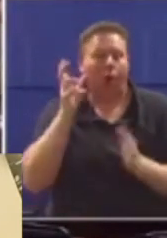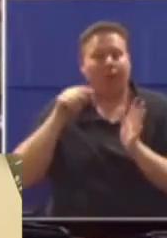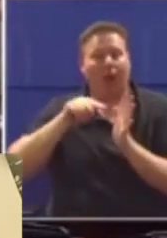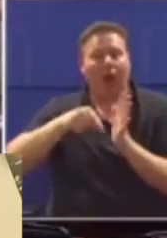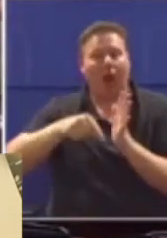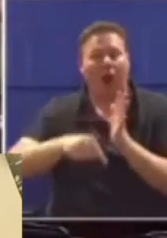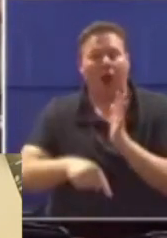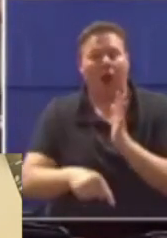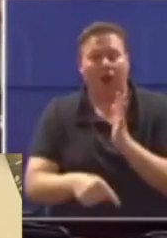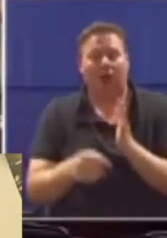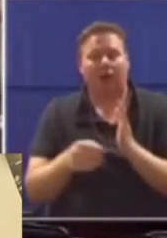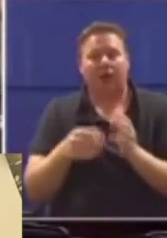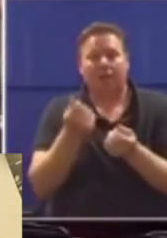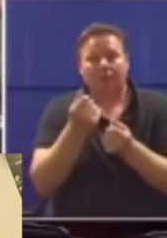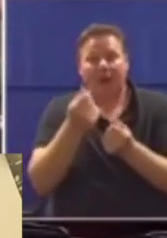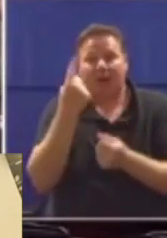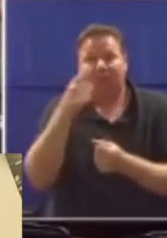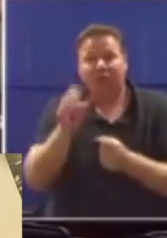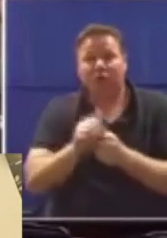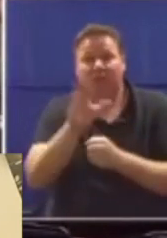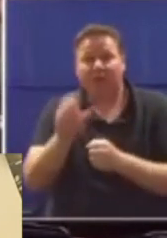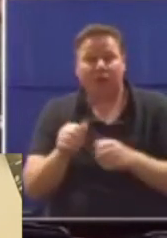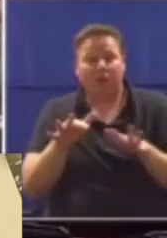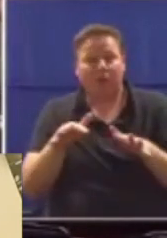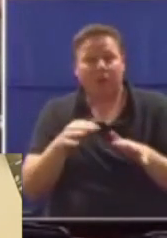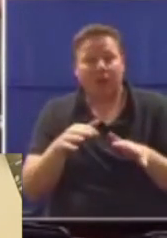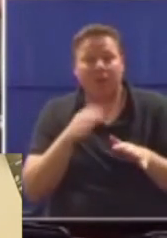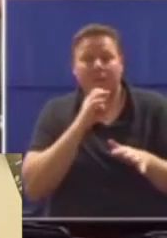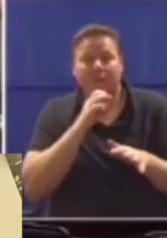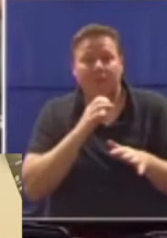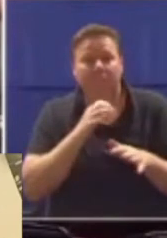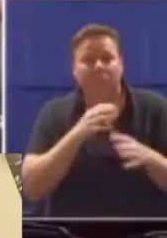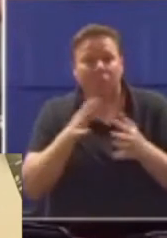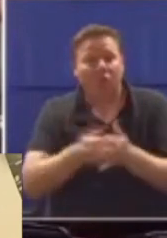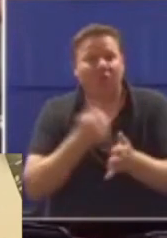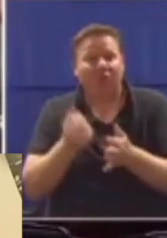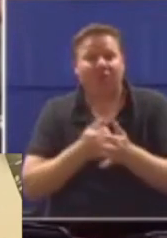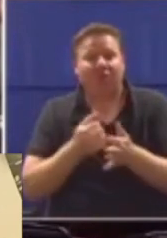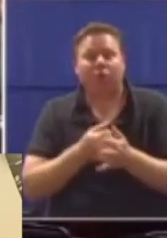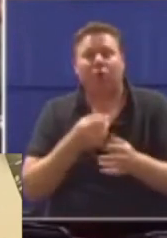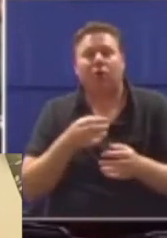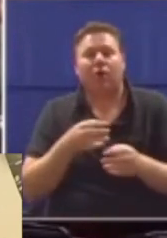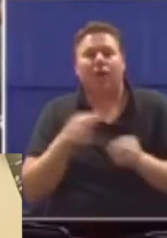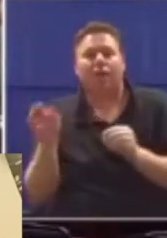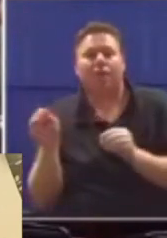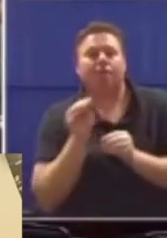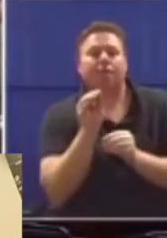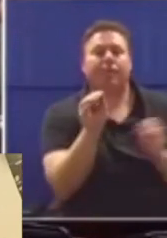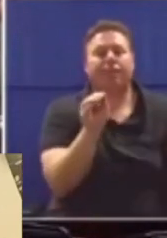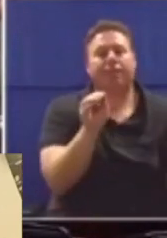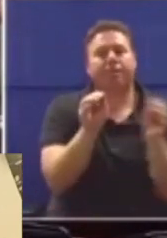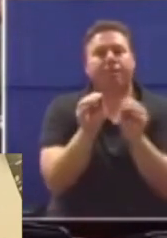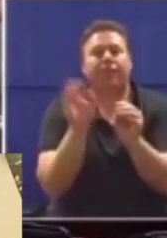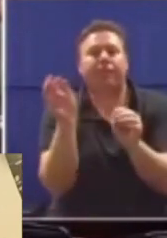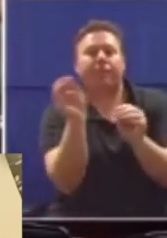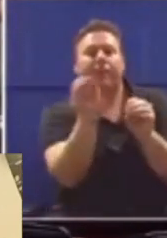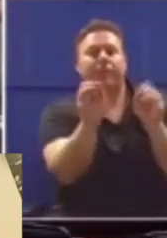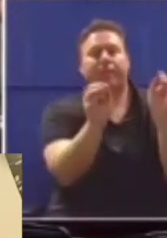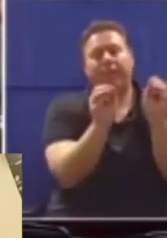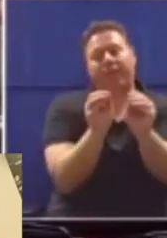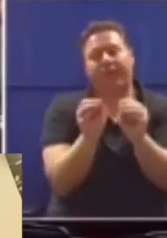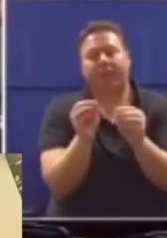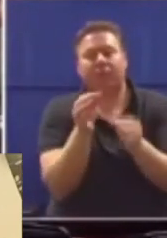how money meant for South Africans was stolen. This was done through strategic placing of people who were politically